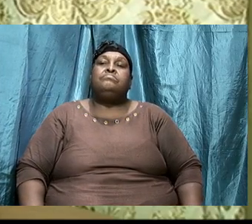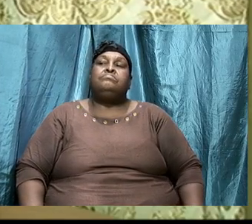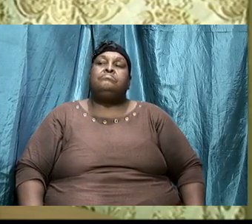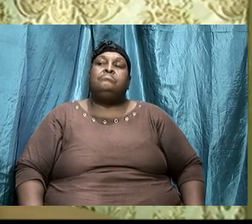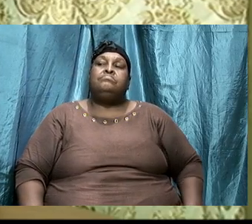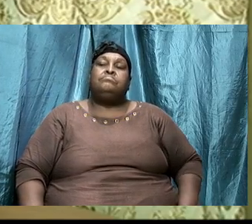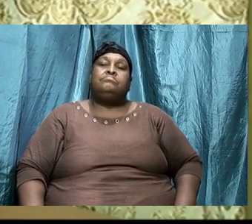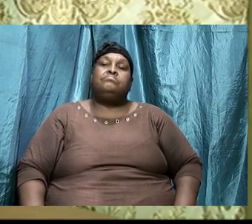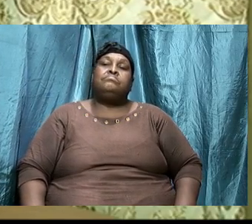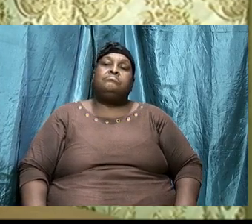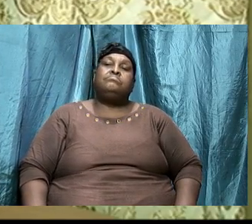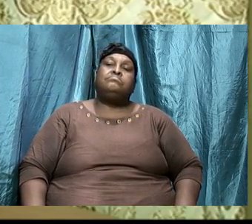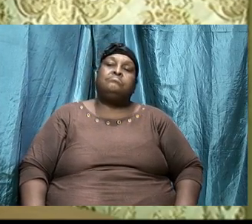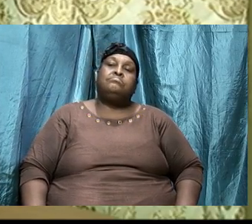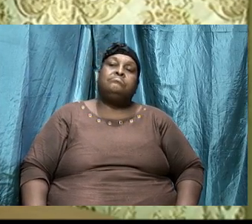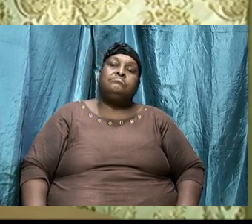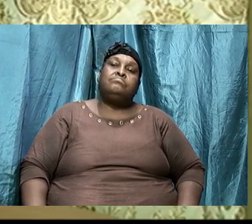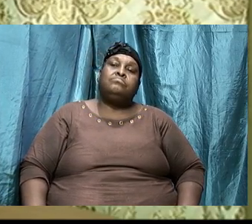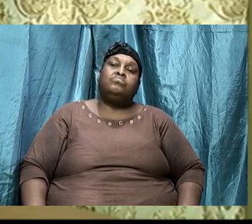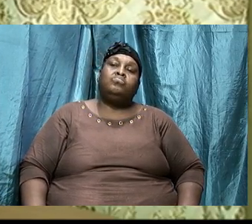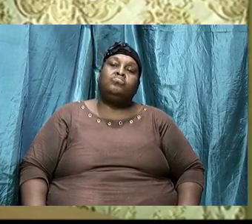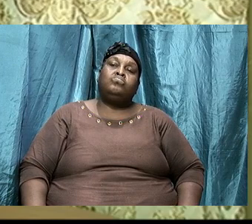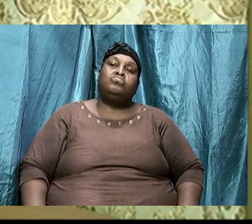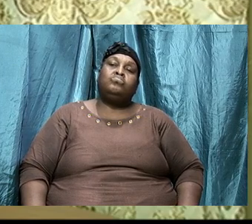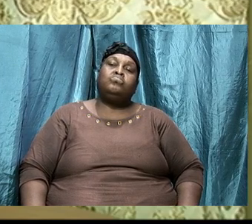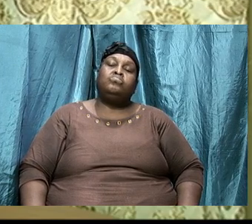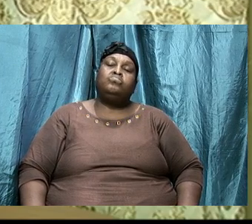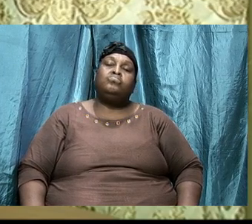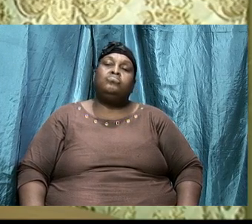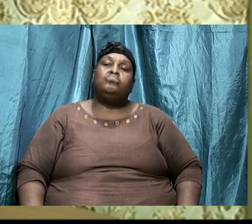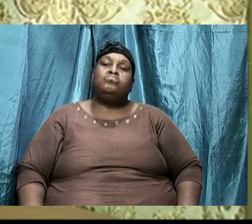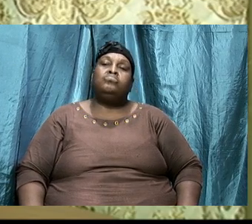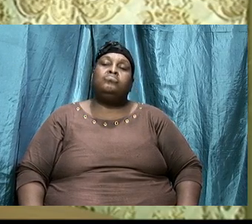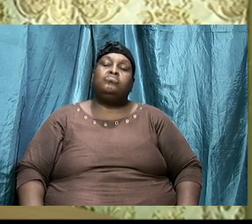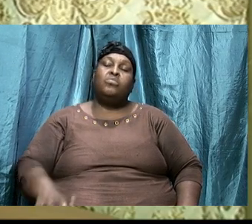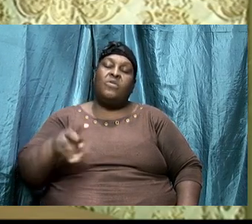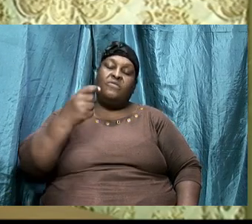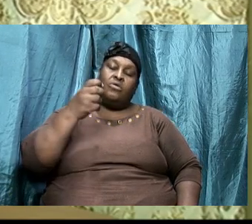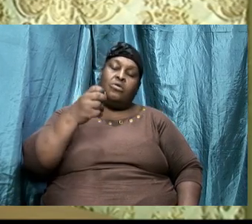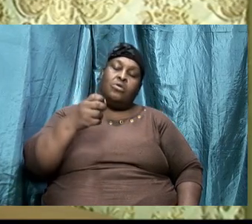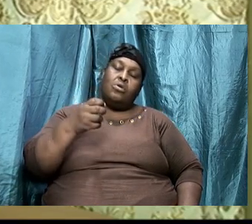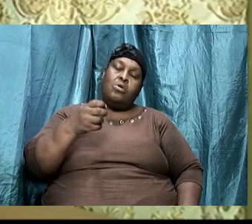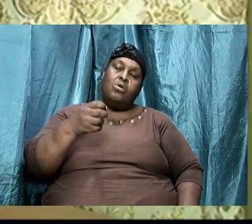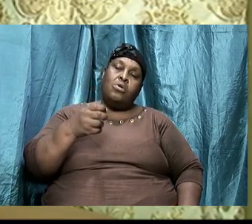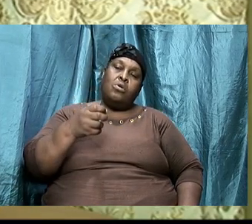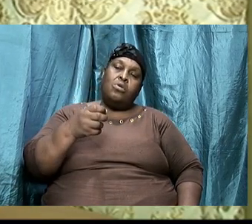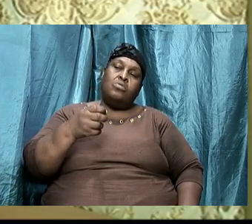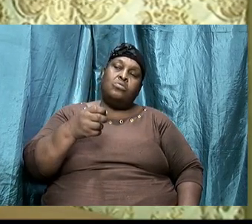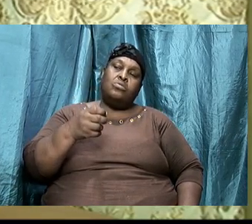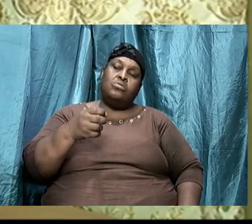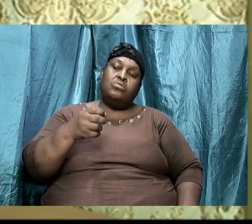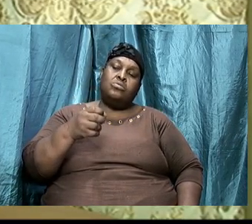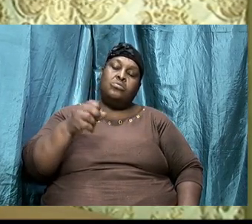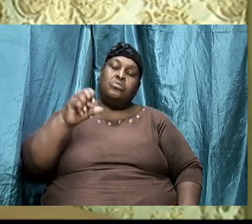6 1st Samuel 14 from 6 through to